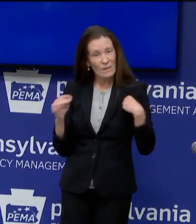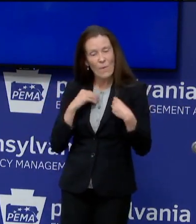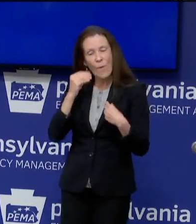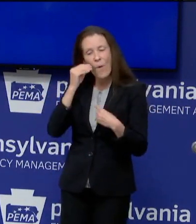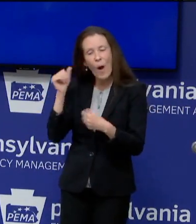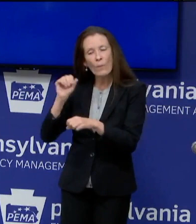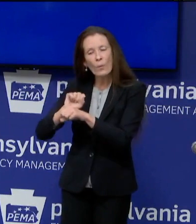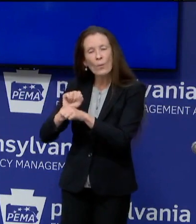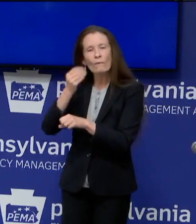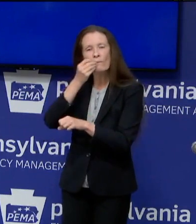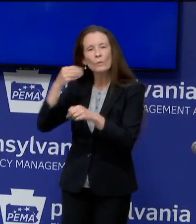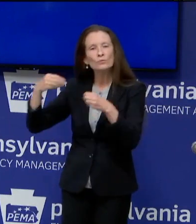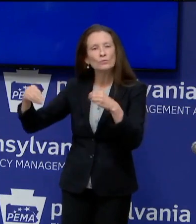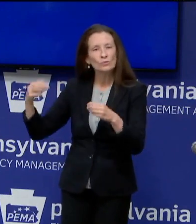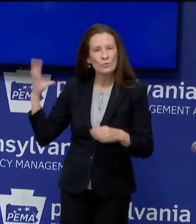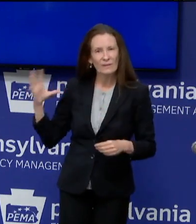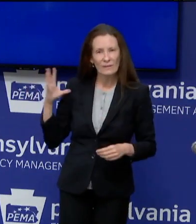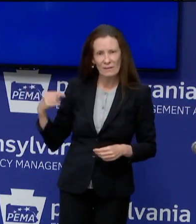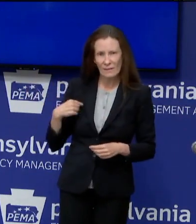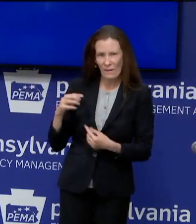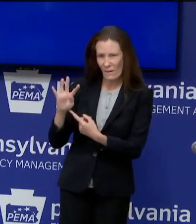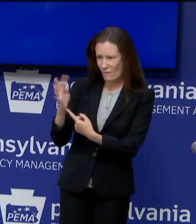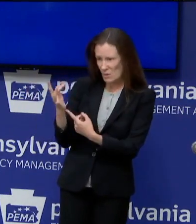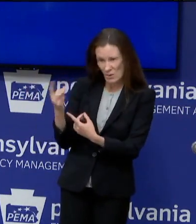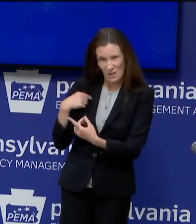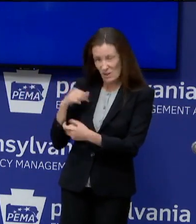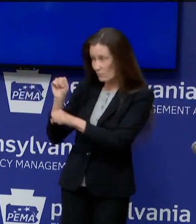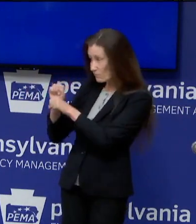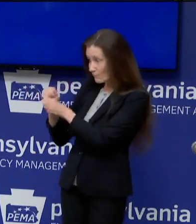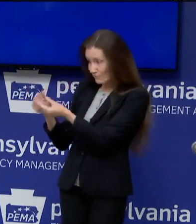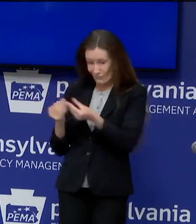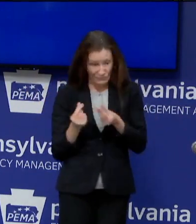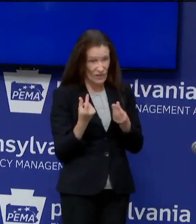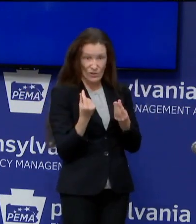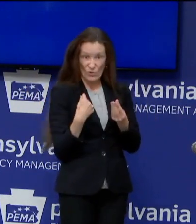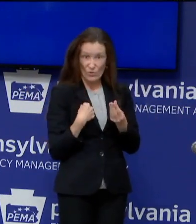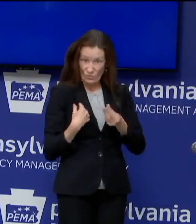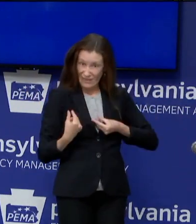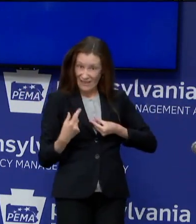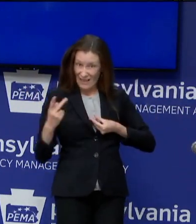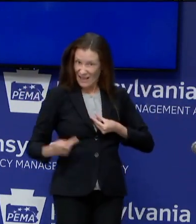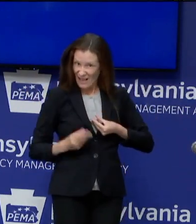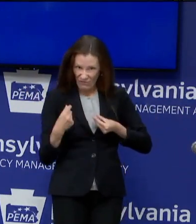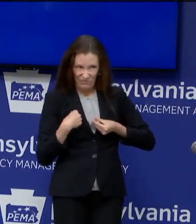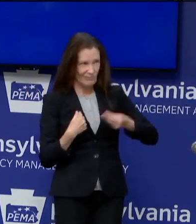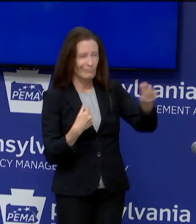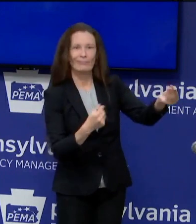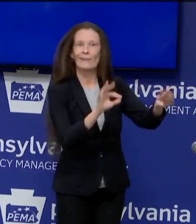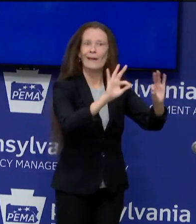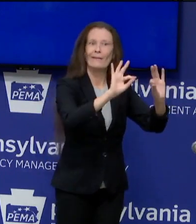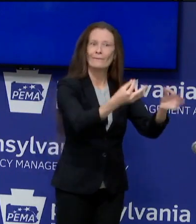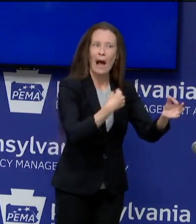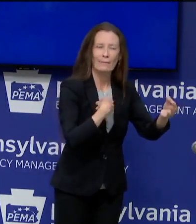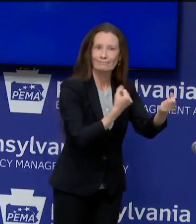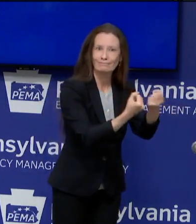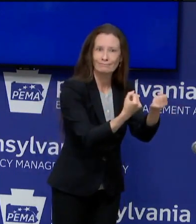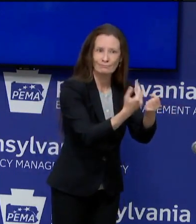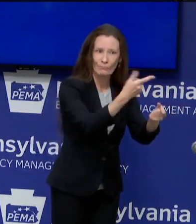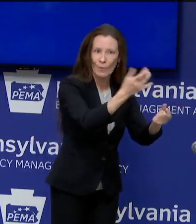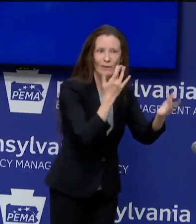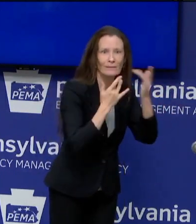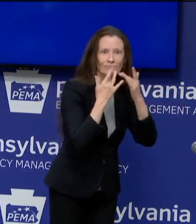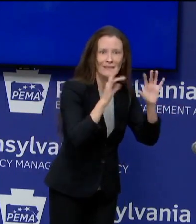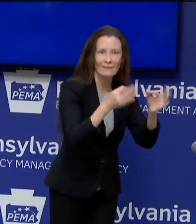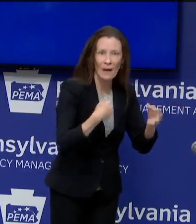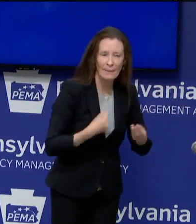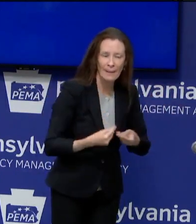my family make ends meet. And then when I had a similar job when I was in college, I worked 40 hours a week at near minimum